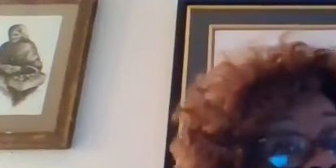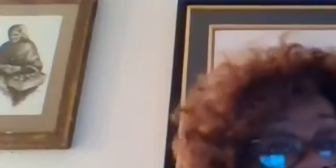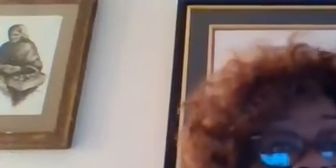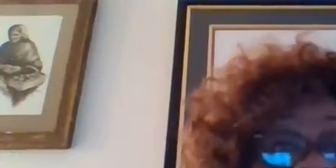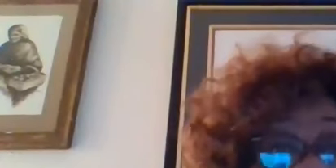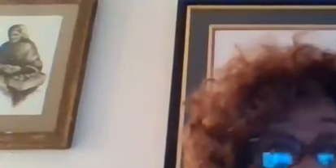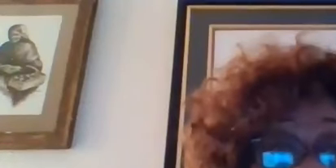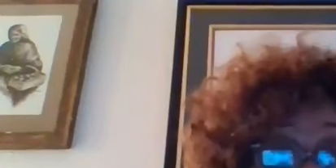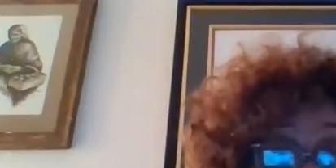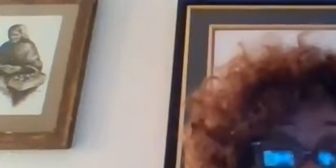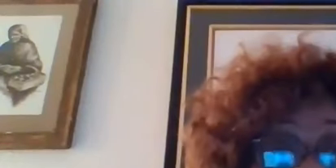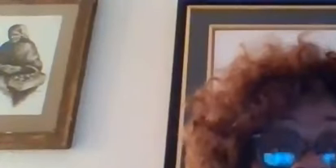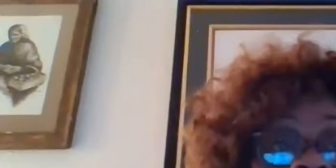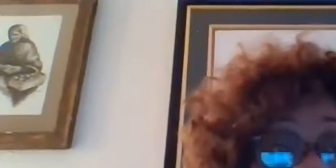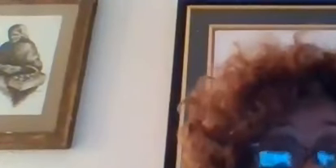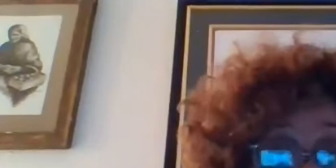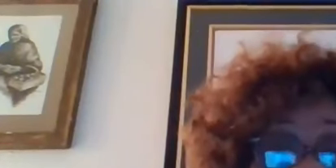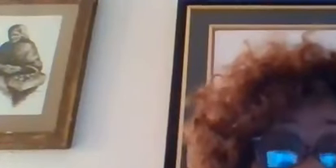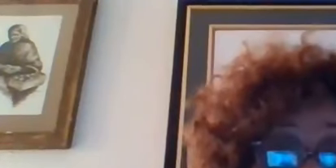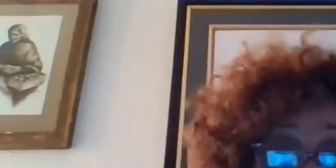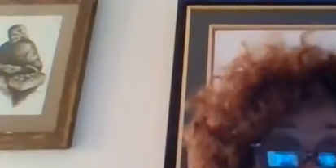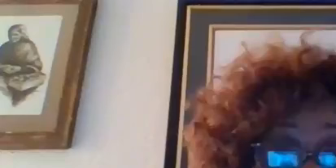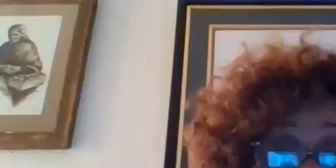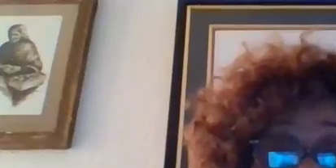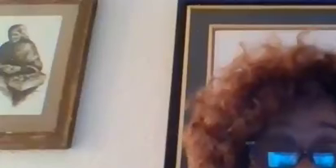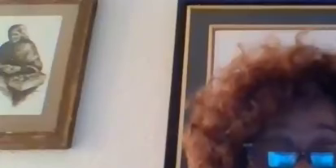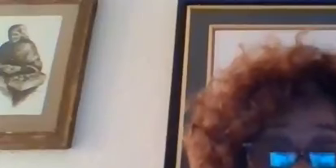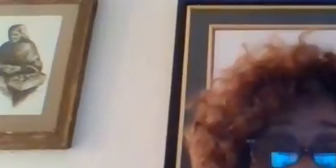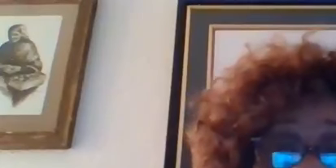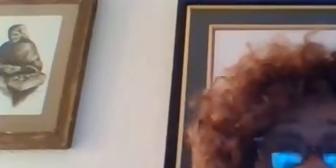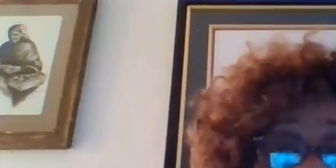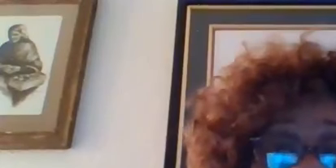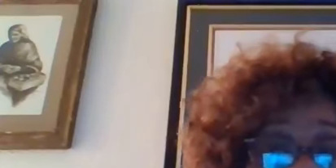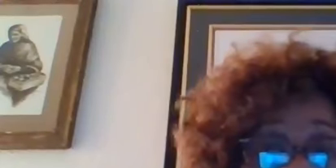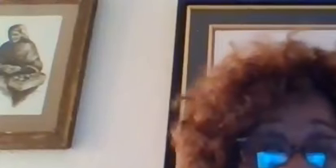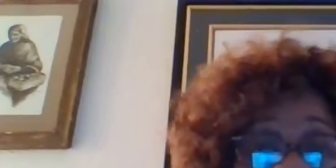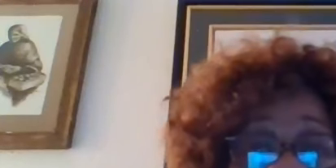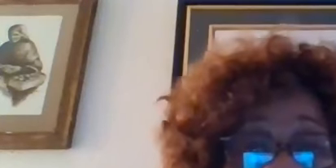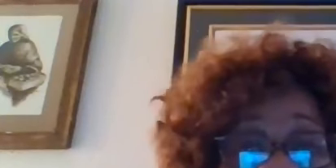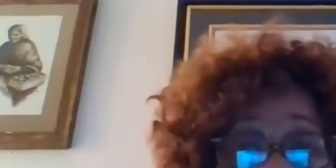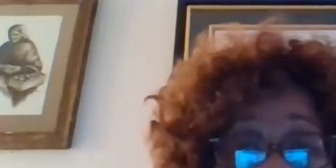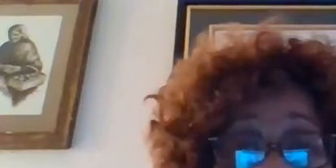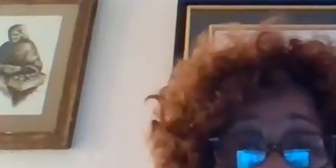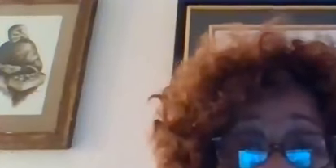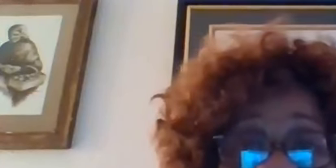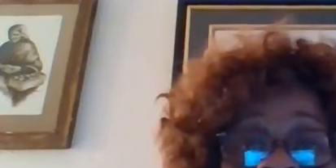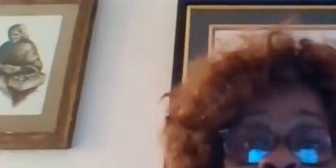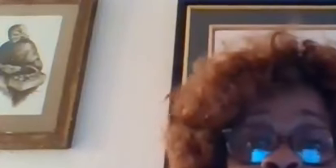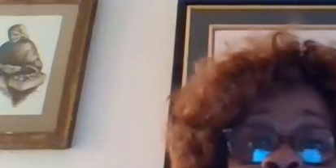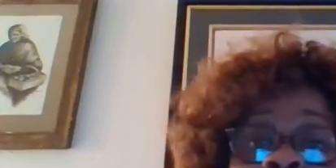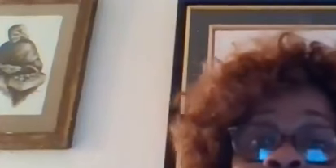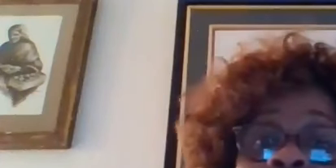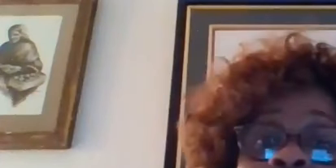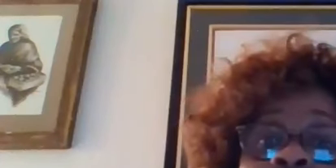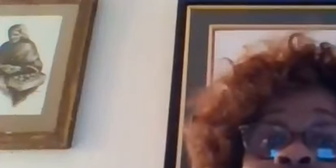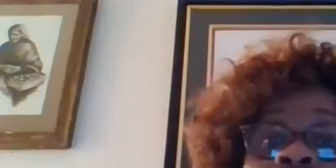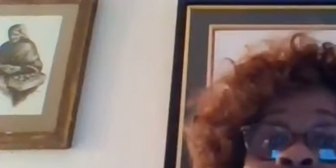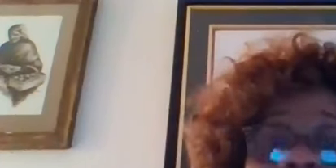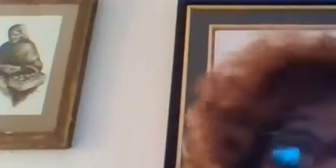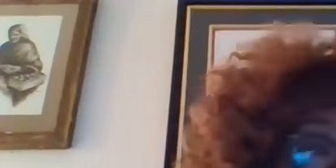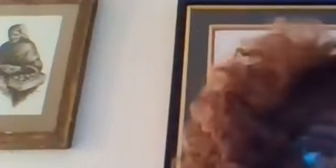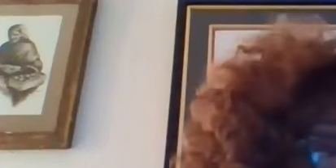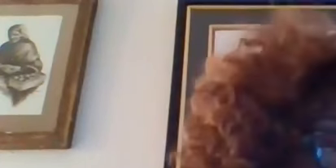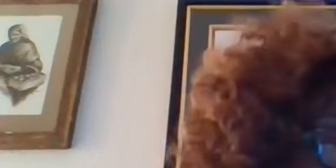look this has got to stop now this has got to stop now so thank you so very much for your comments and